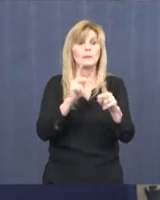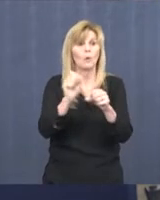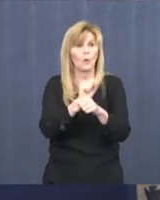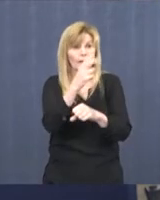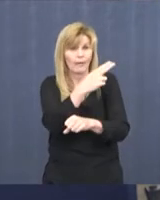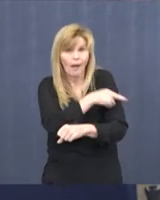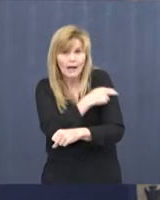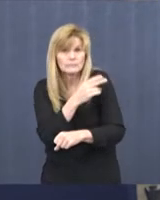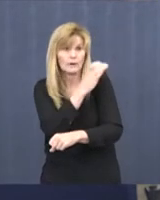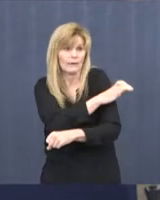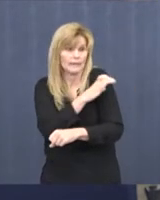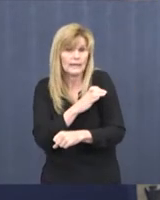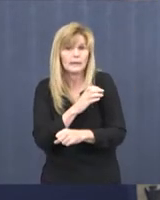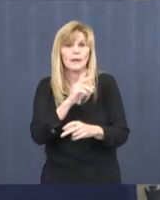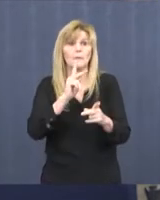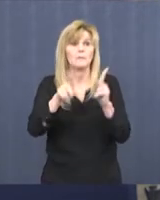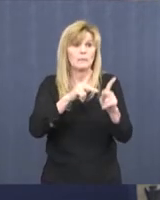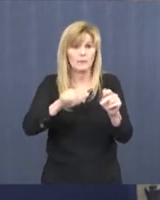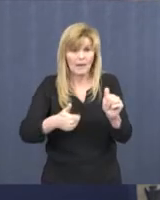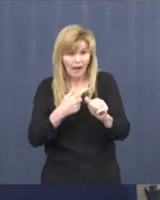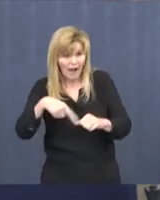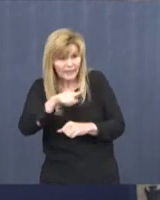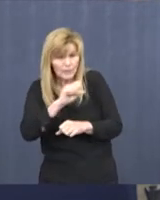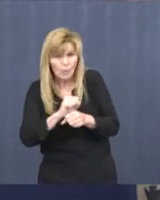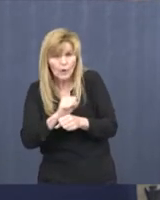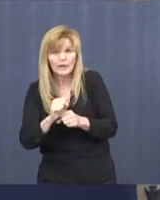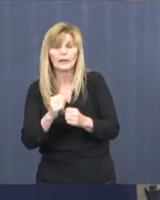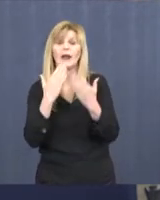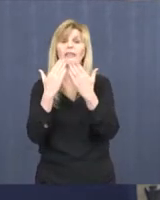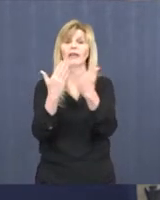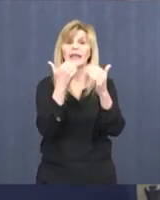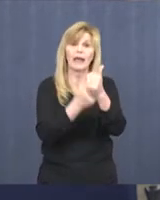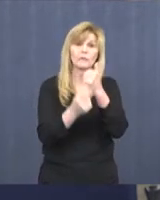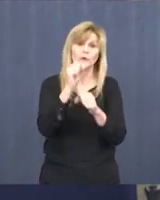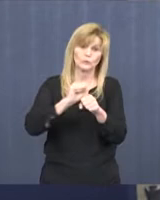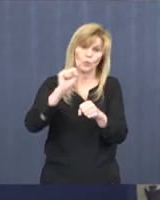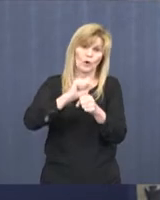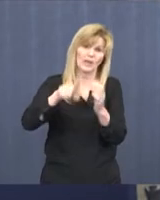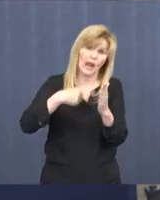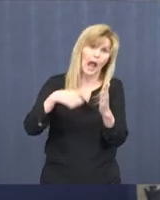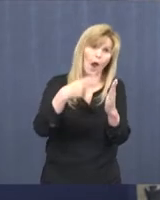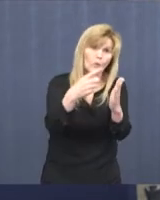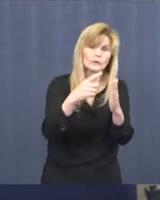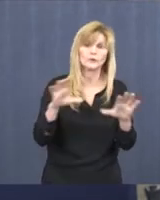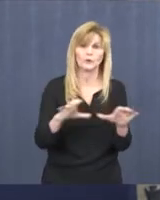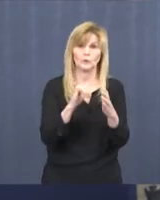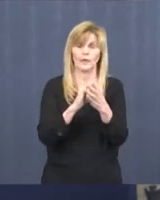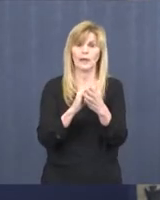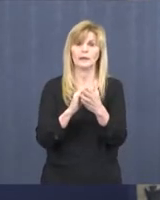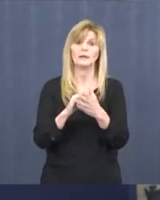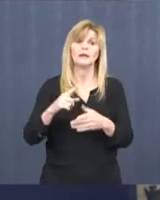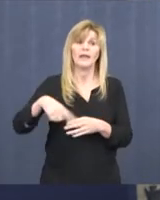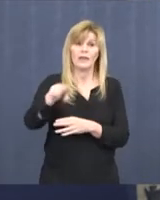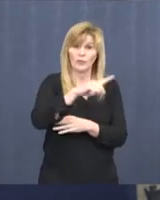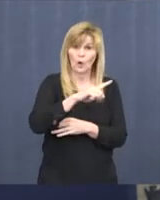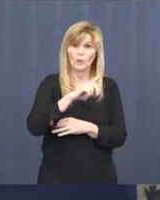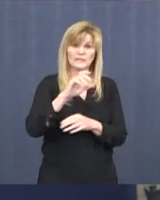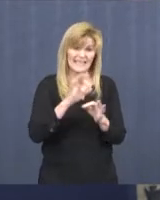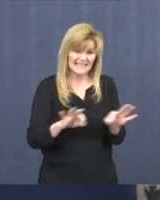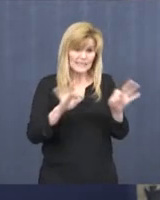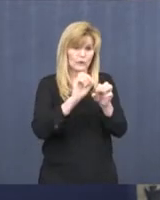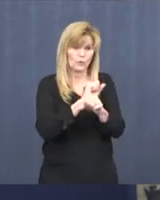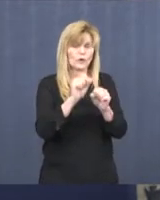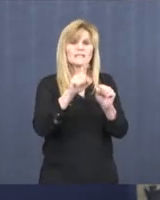that are supporting those frontline people. And I thank you to everyone who's putting in hours to do that. They need to follow those same kind of prevention